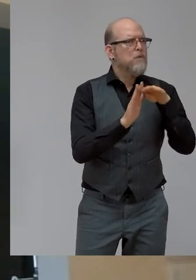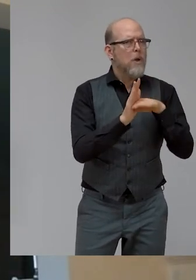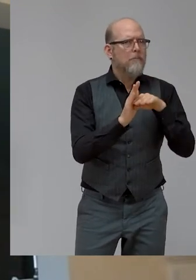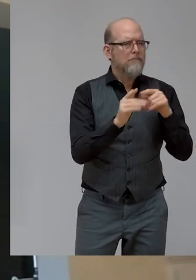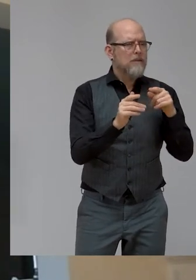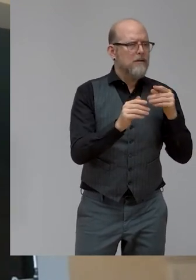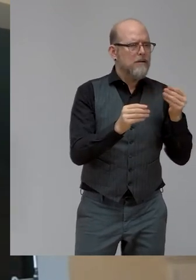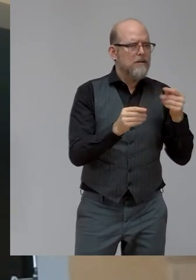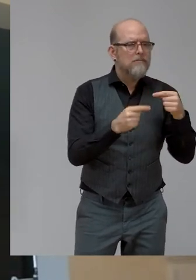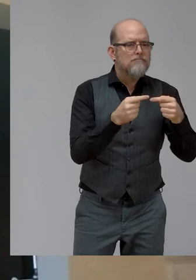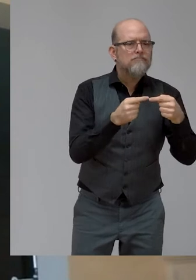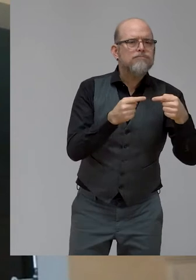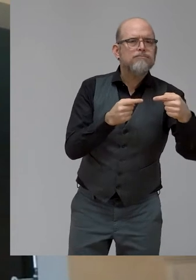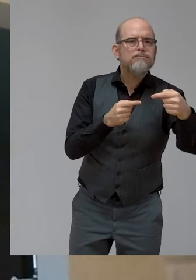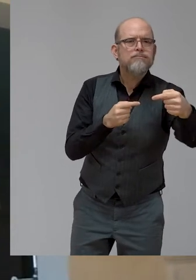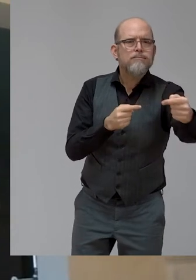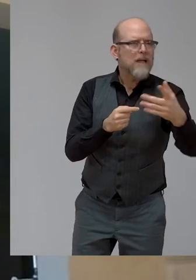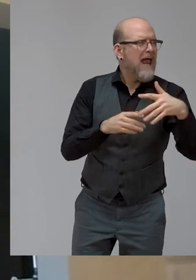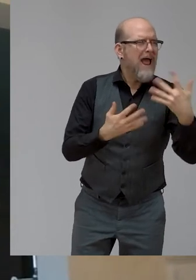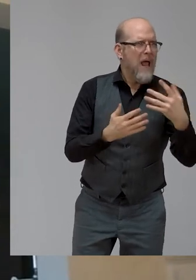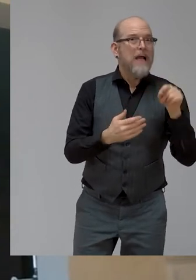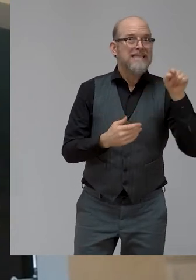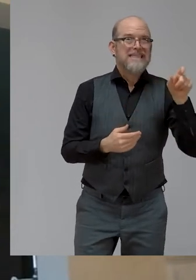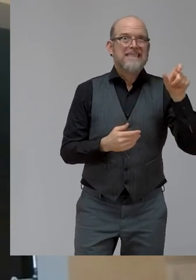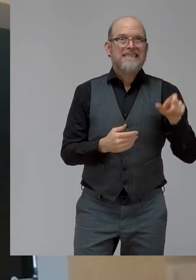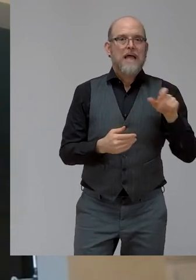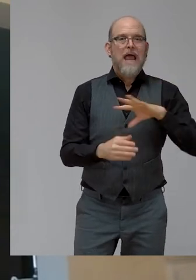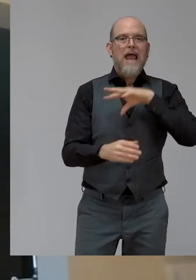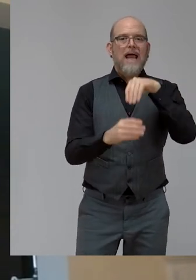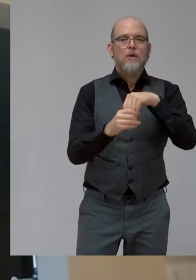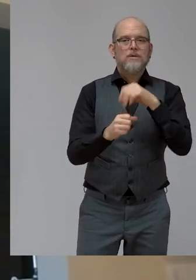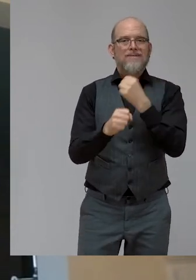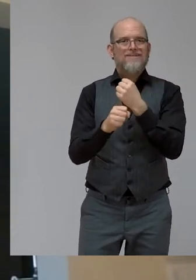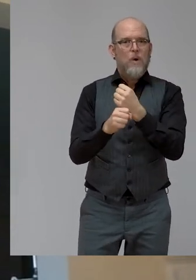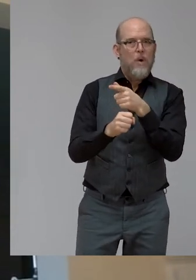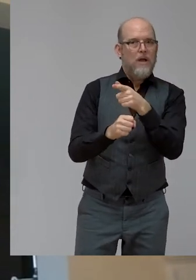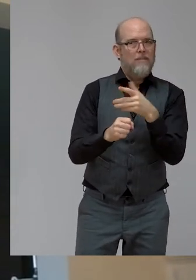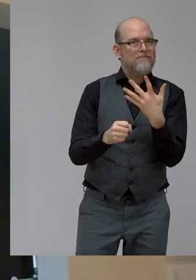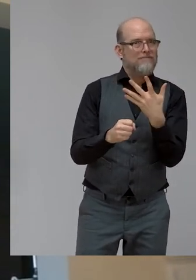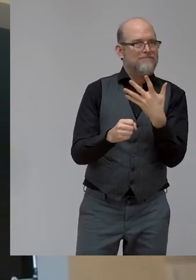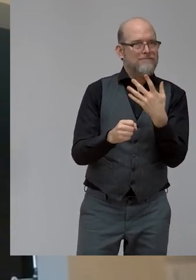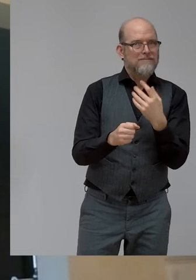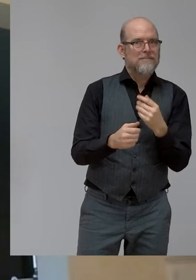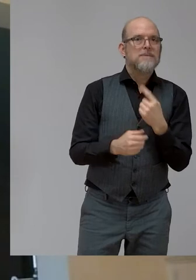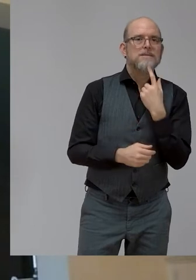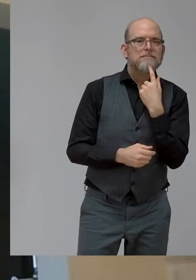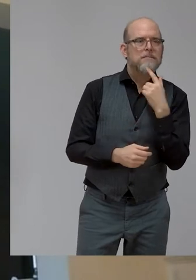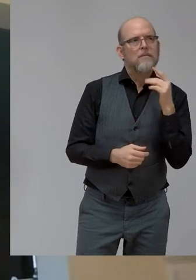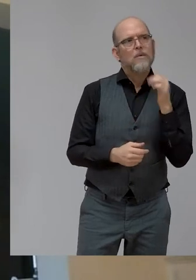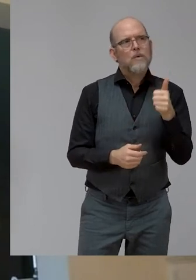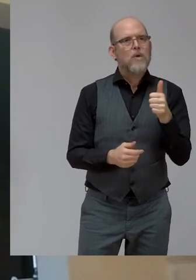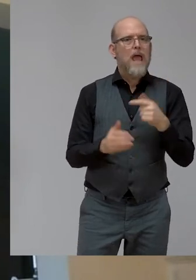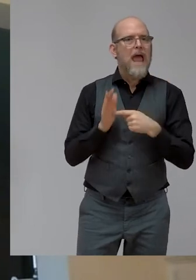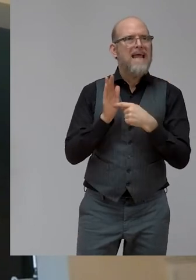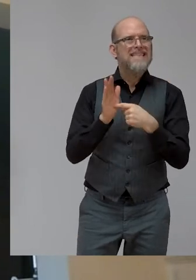all are talking about inclusive employment, but we really need to have good examples that can be put